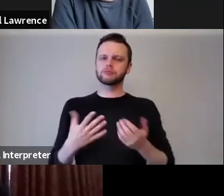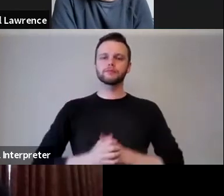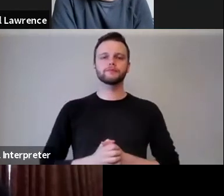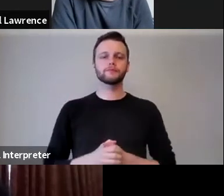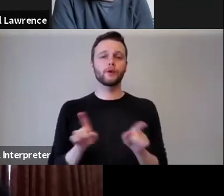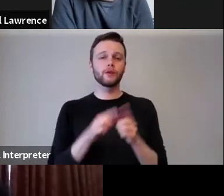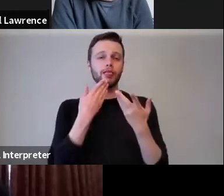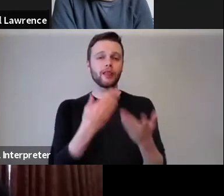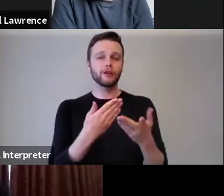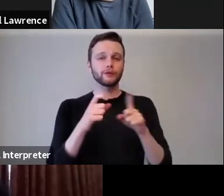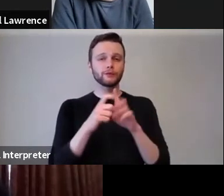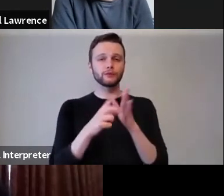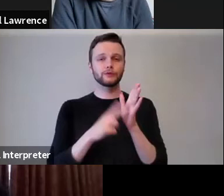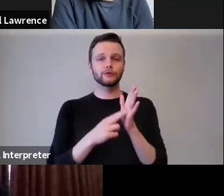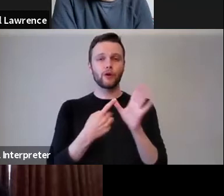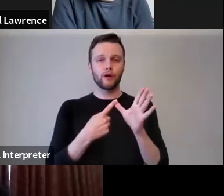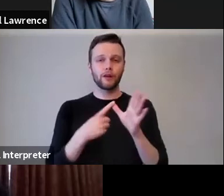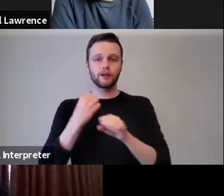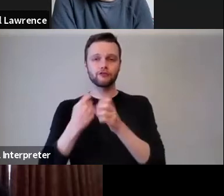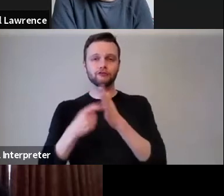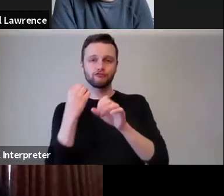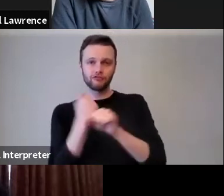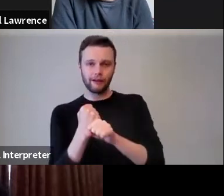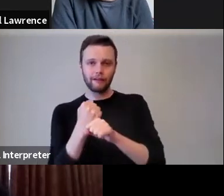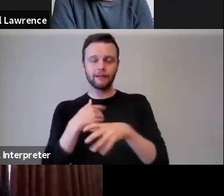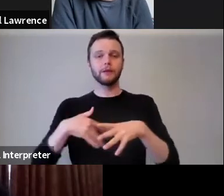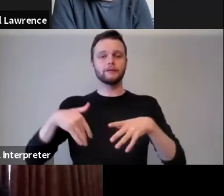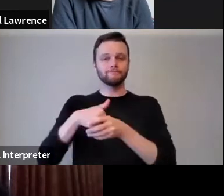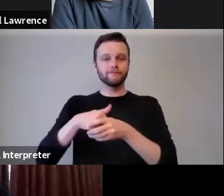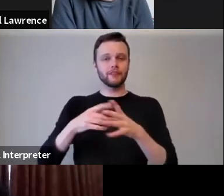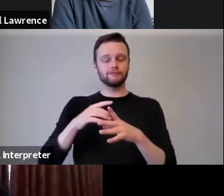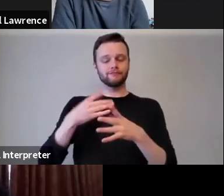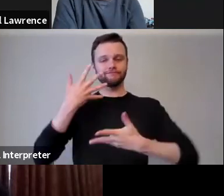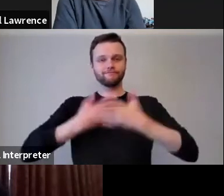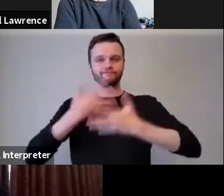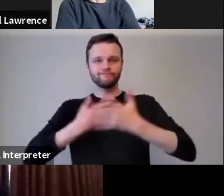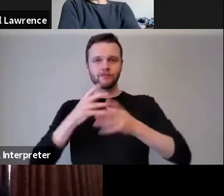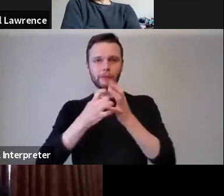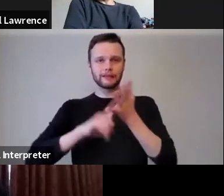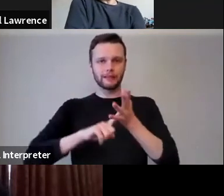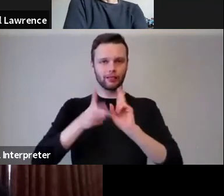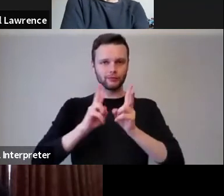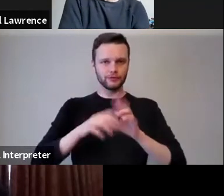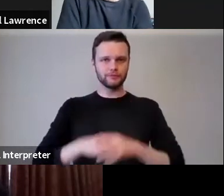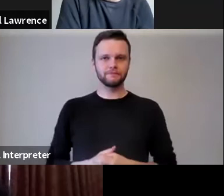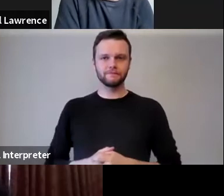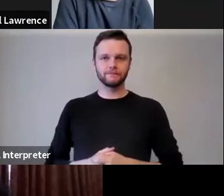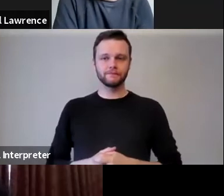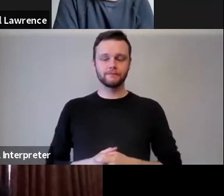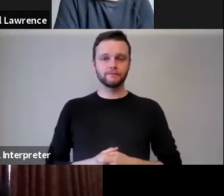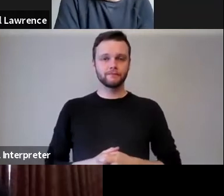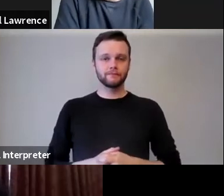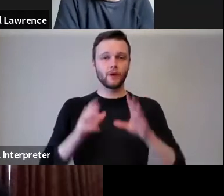thank you to Donna Jewell and Greg Colune from Just Sign who've joined us for the series as our BSL interpreters. All of our